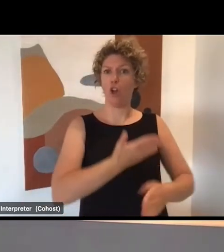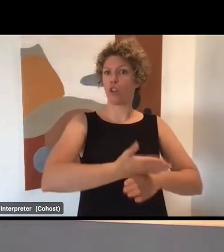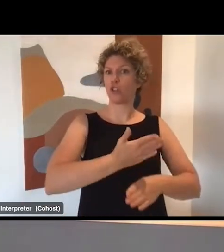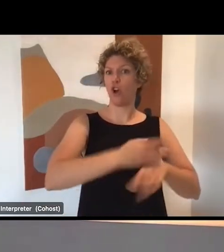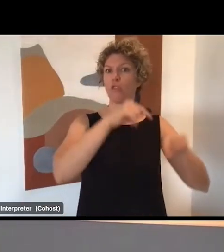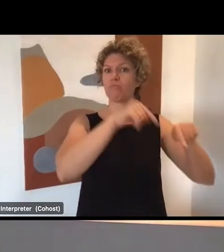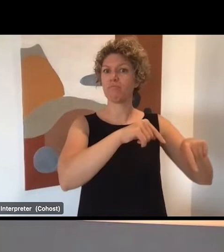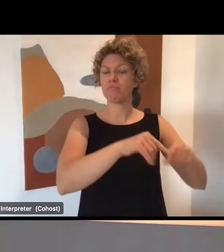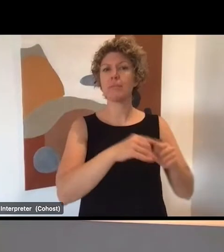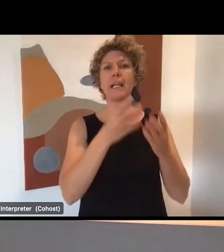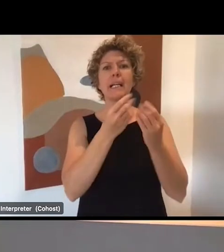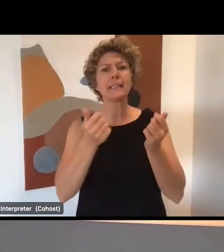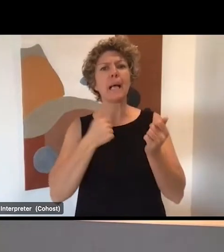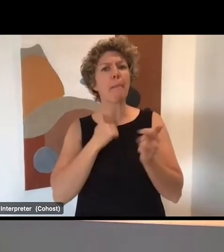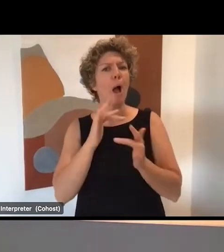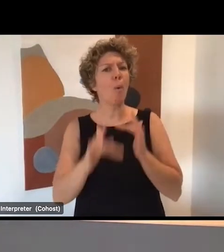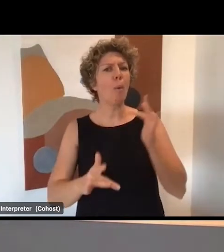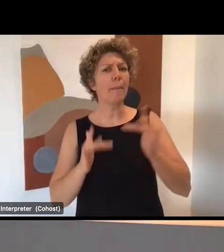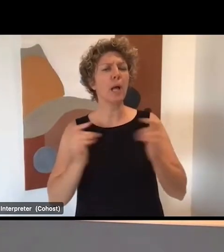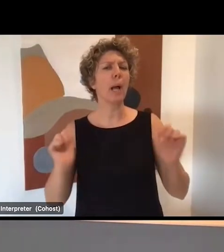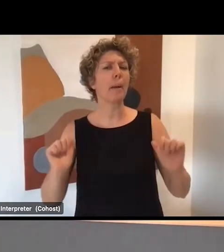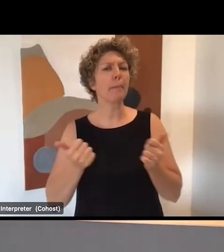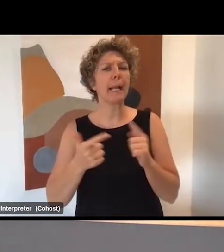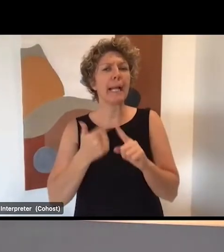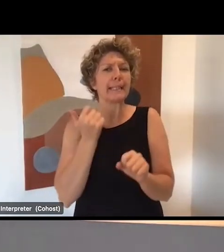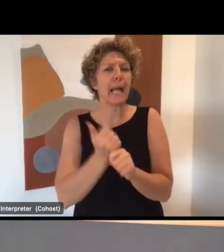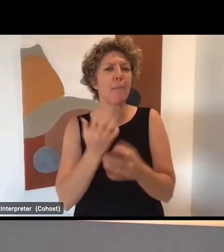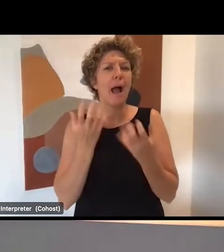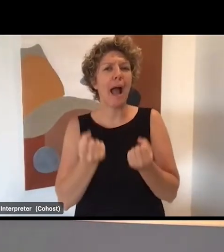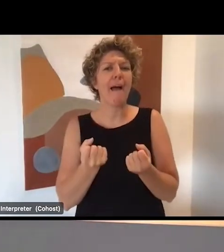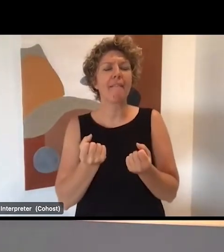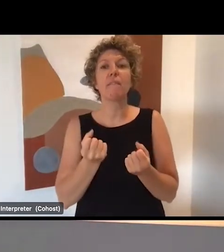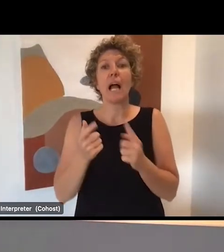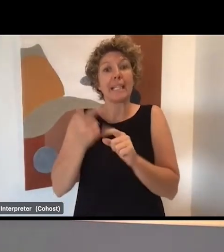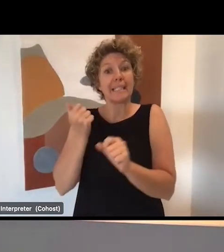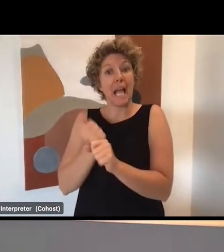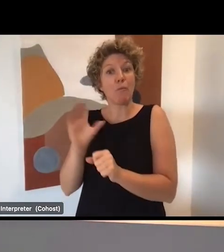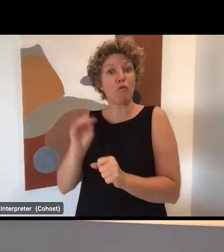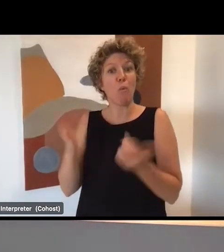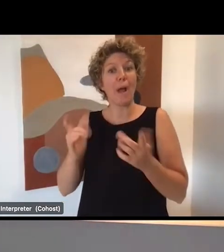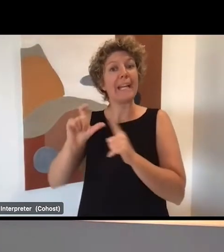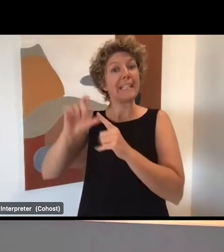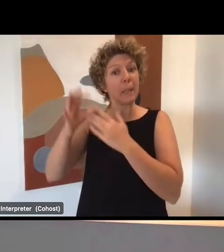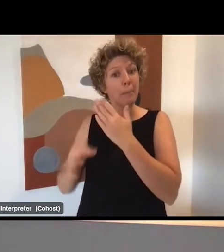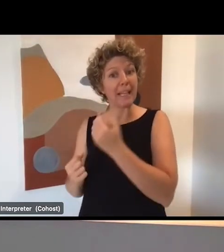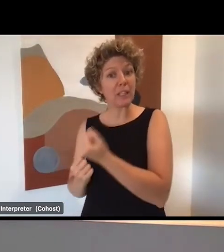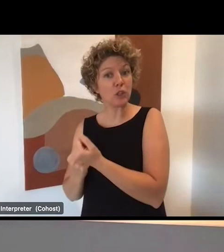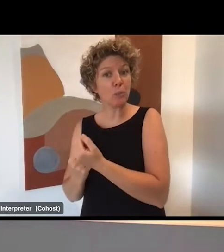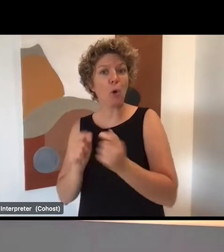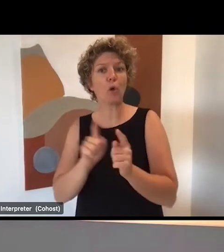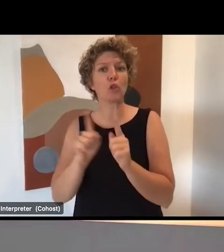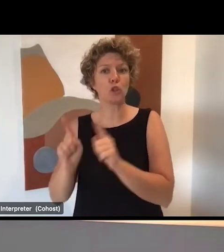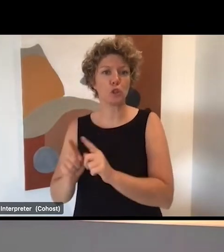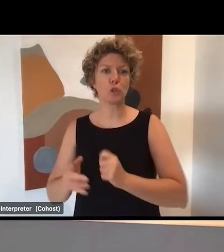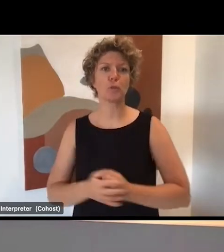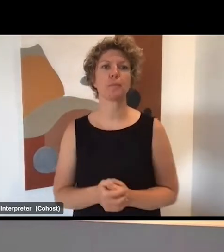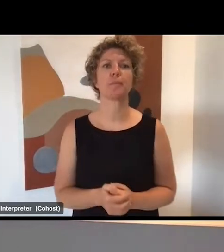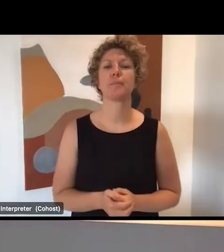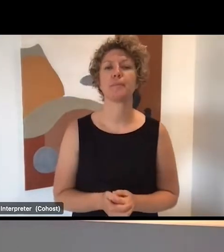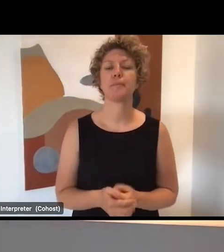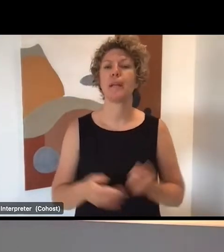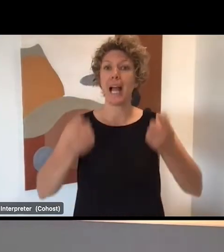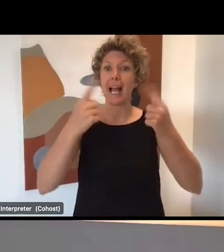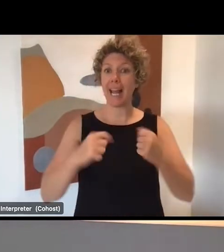that you may be interested in, particularly disability support as well. So the next complimentary support